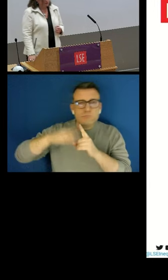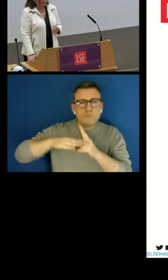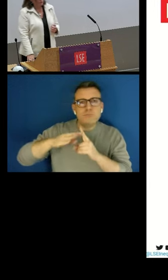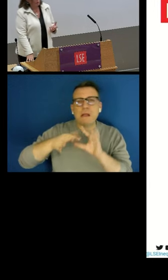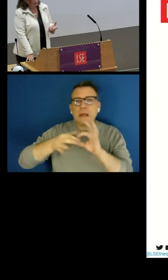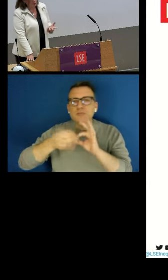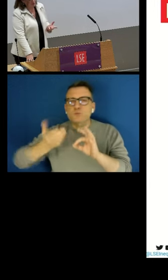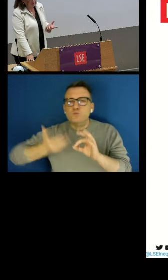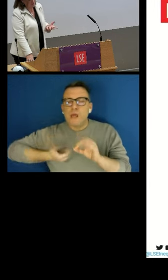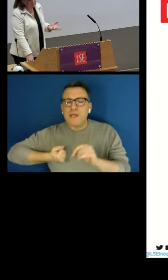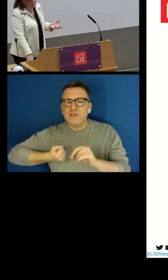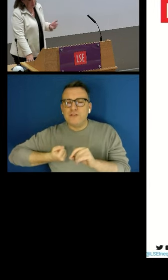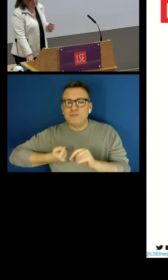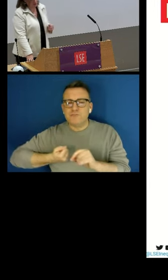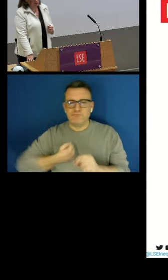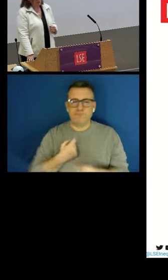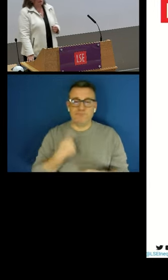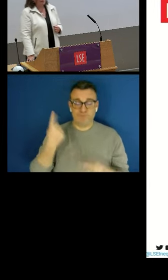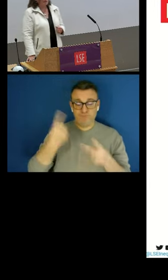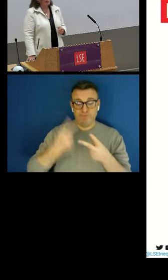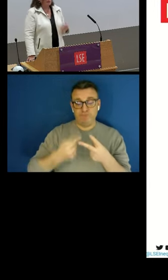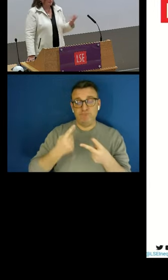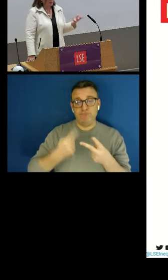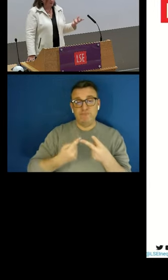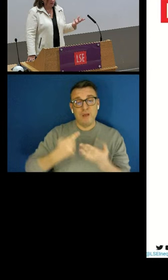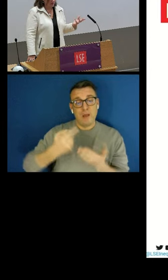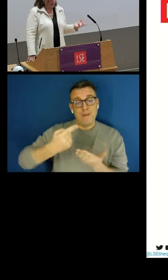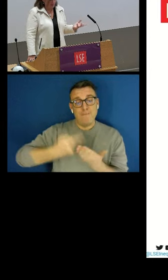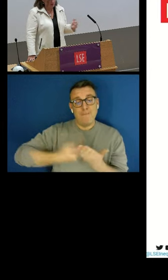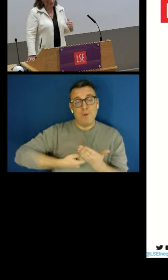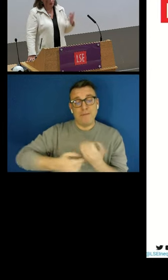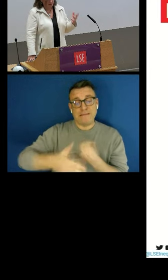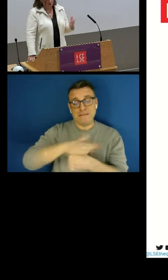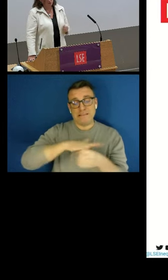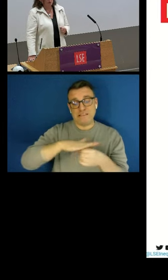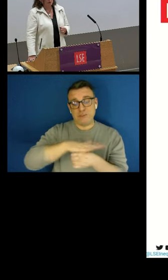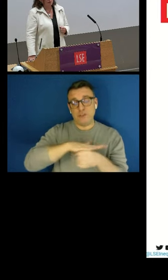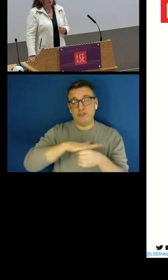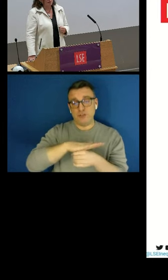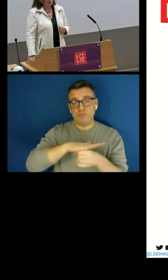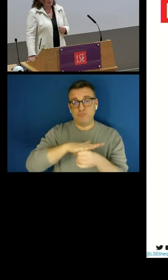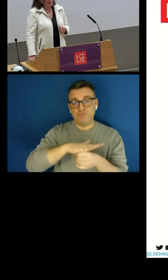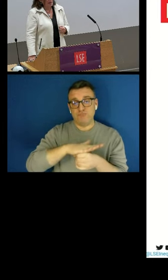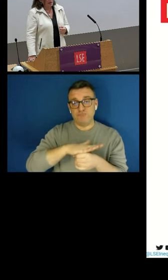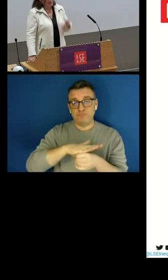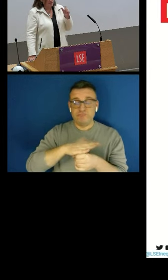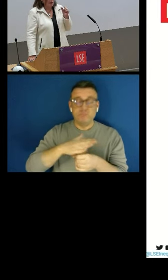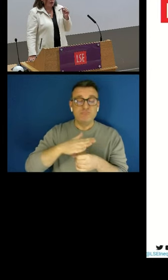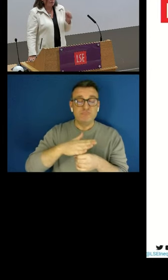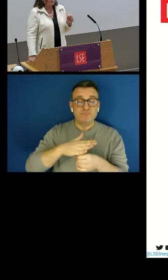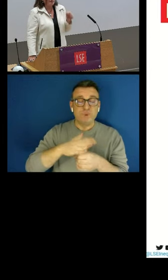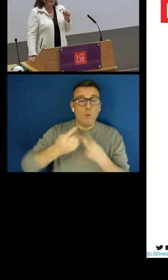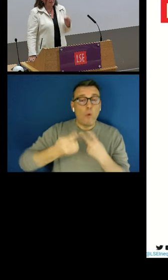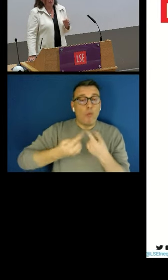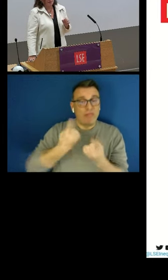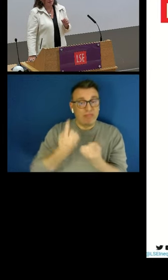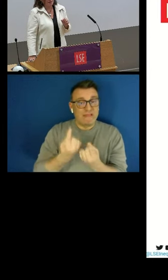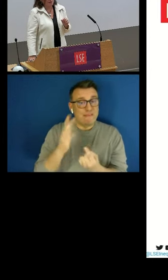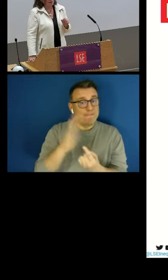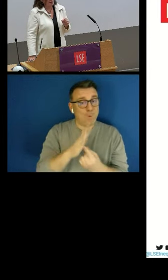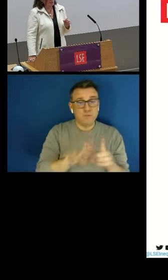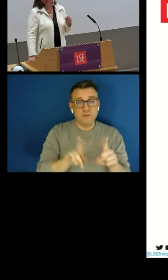The other issue, of course, is that employment conditions matter, other employment conditions, and that they often